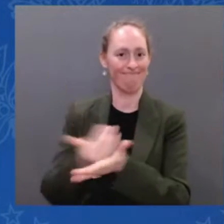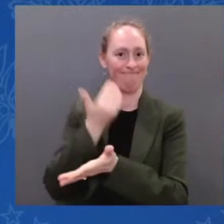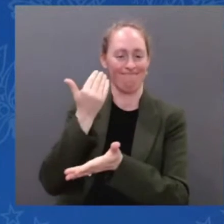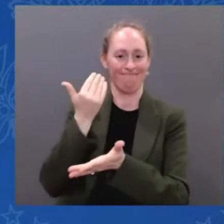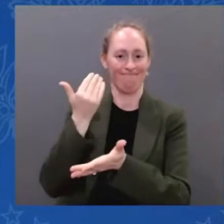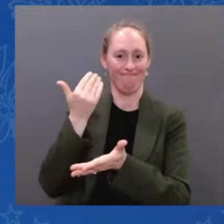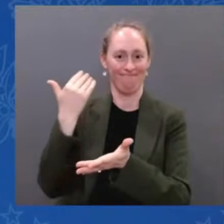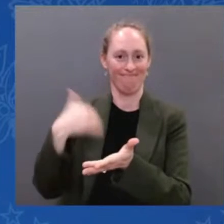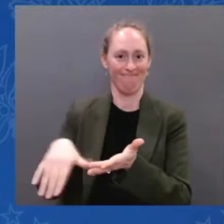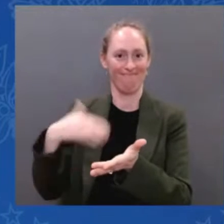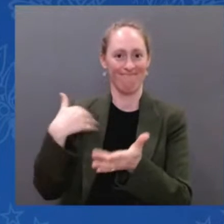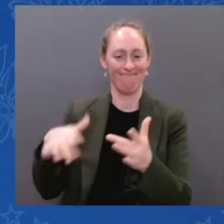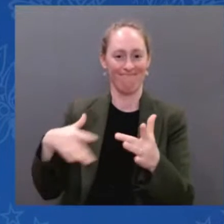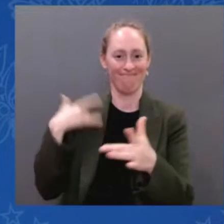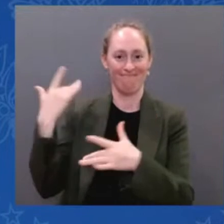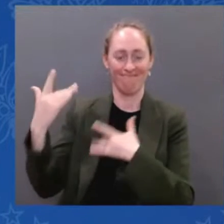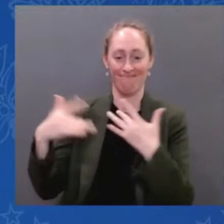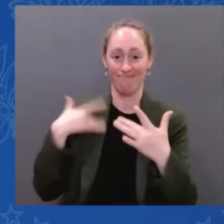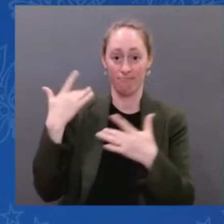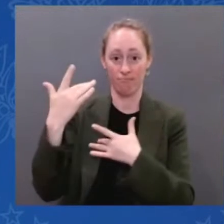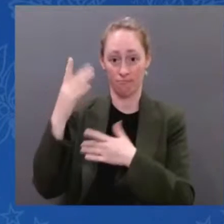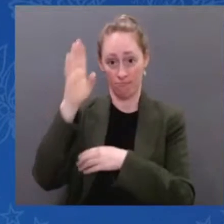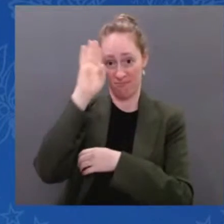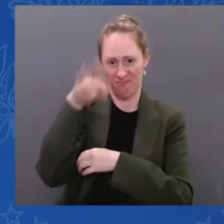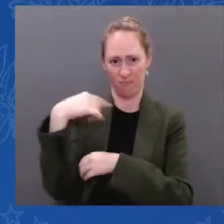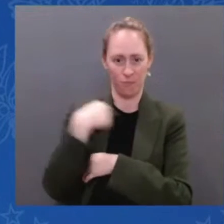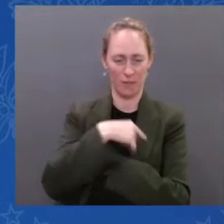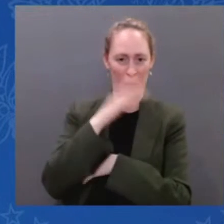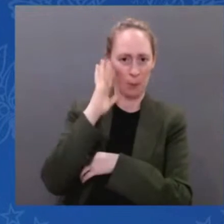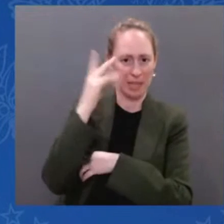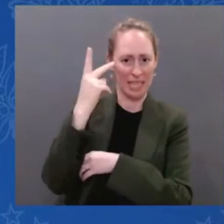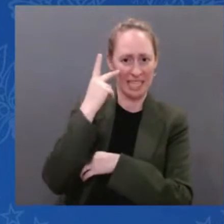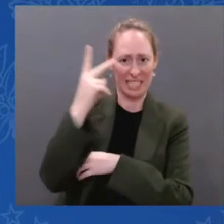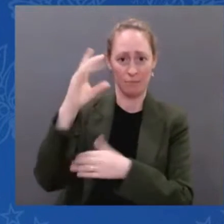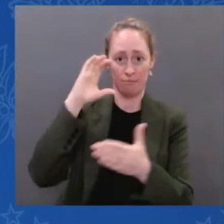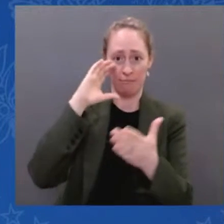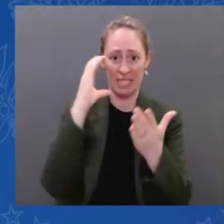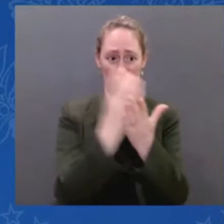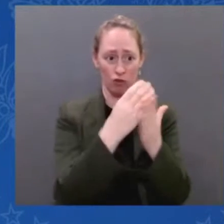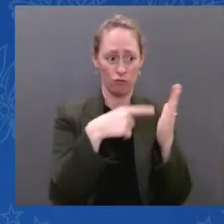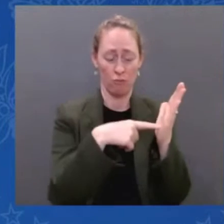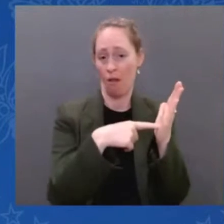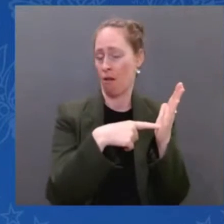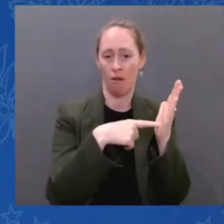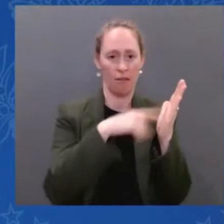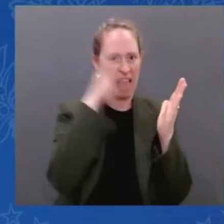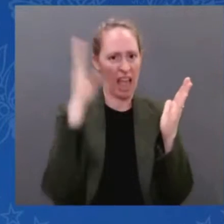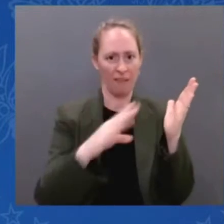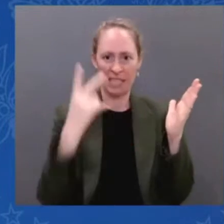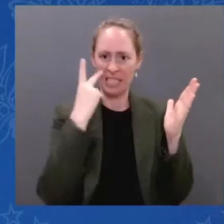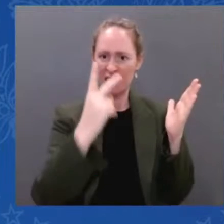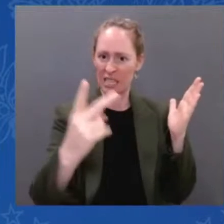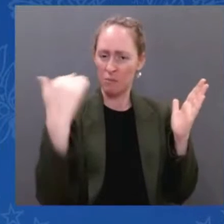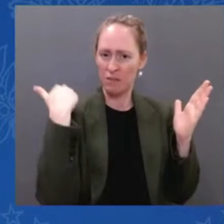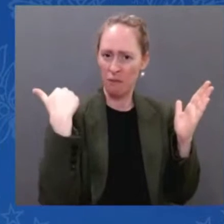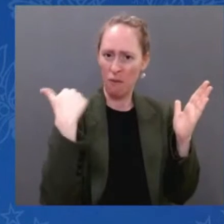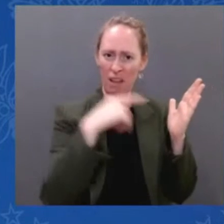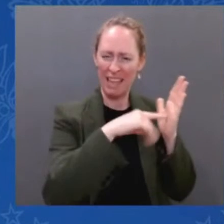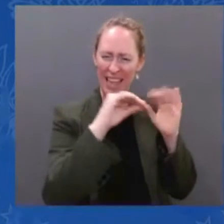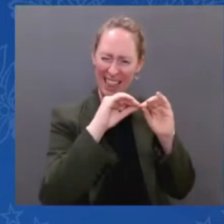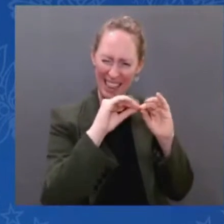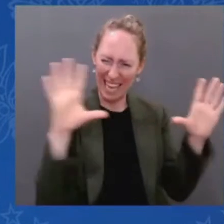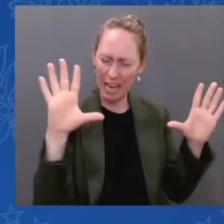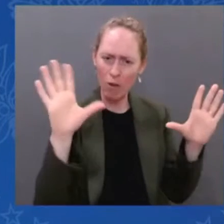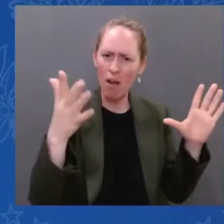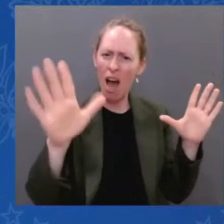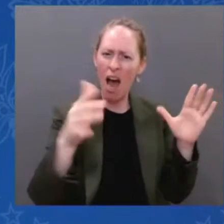ever seen, captured by the most powerful telescope anyone has ever made. I am proud to turn things over to